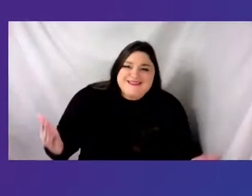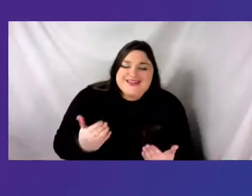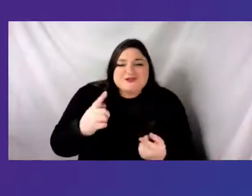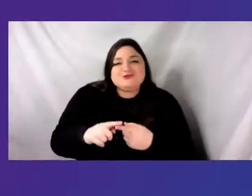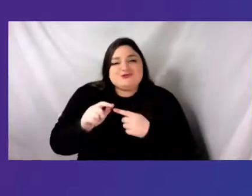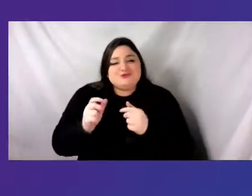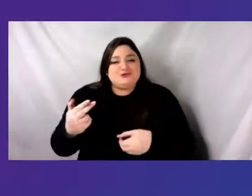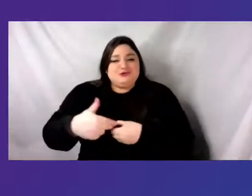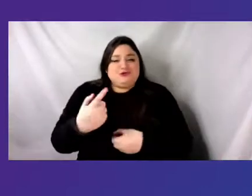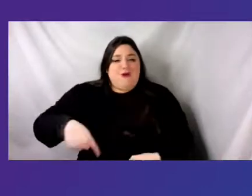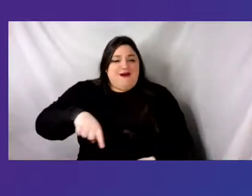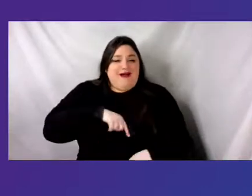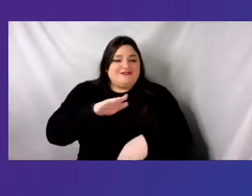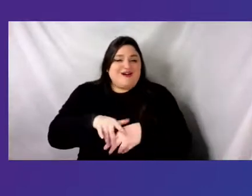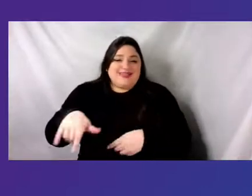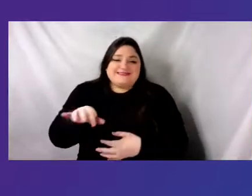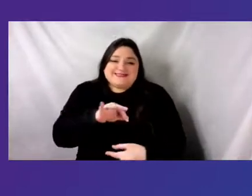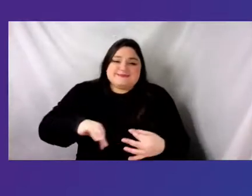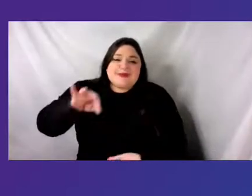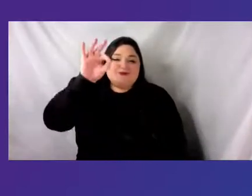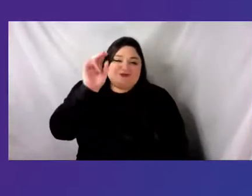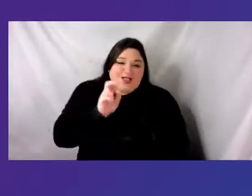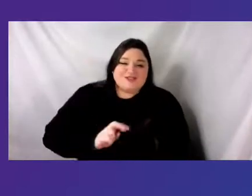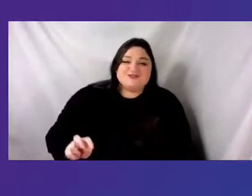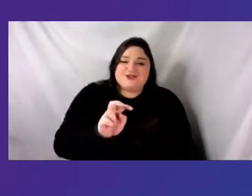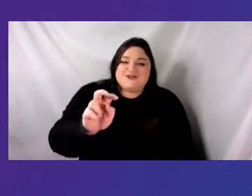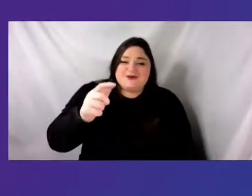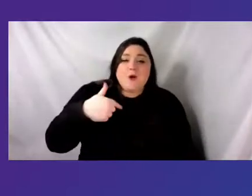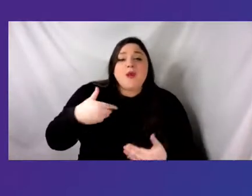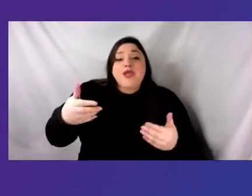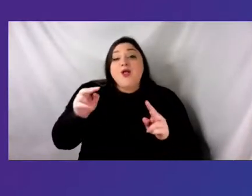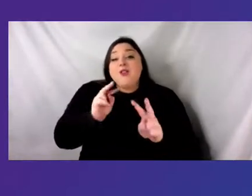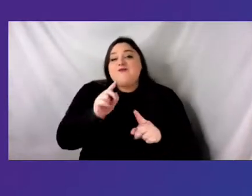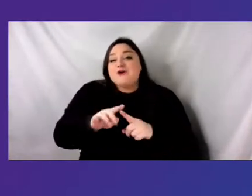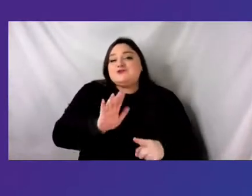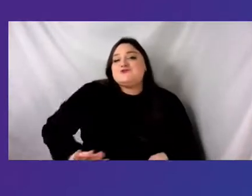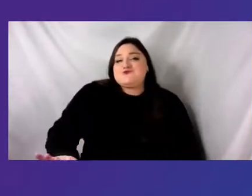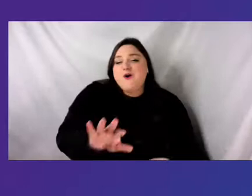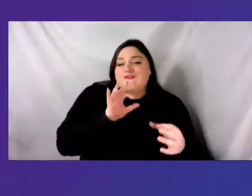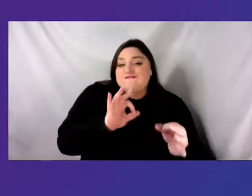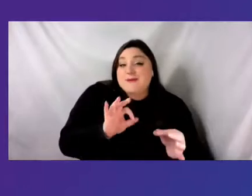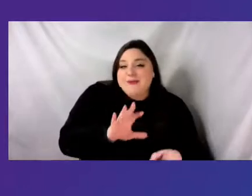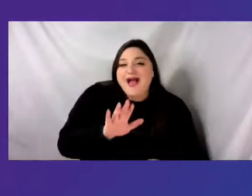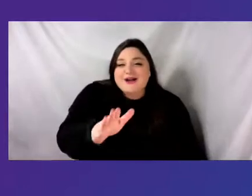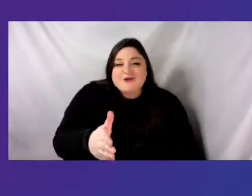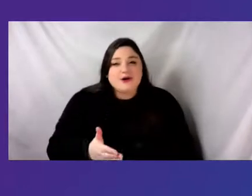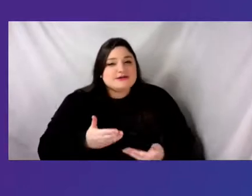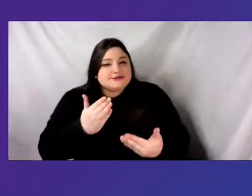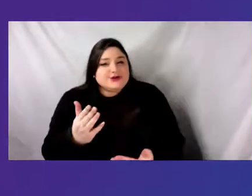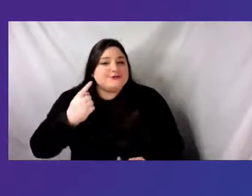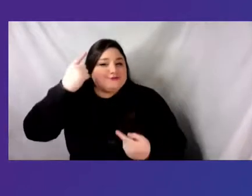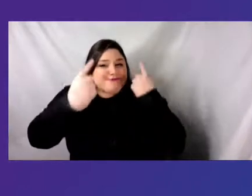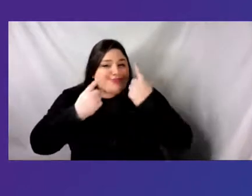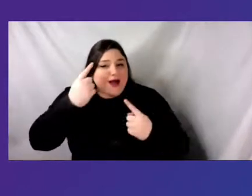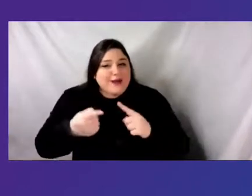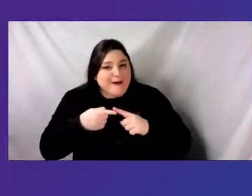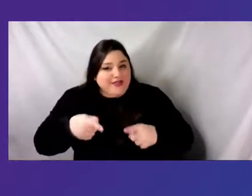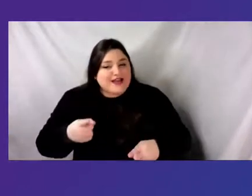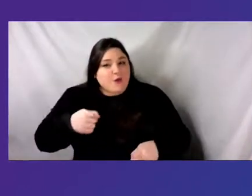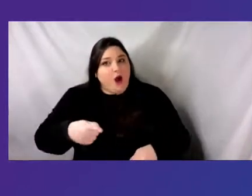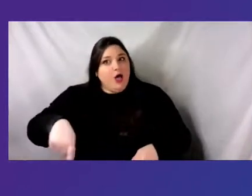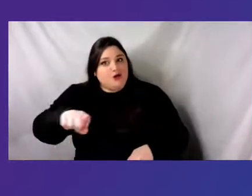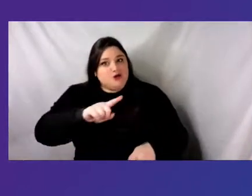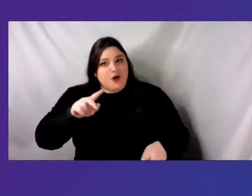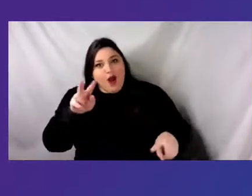we look forward to your feedback and reflections as we continue to serve you with this convening and are equally